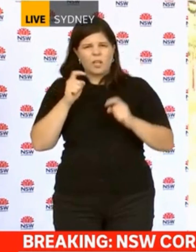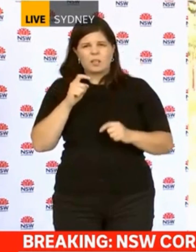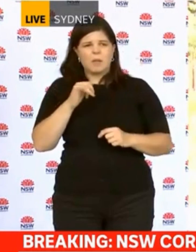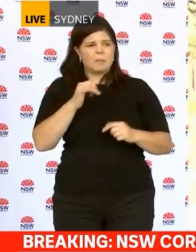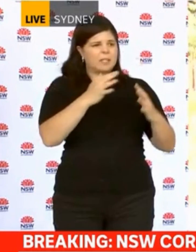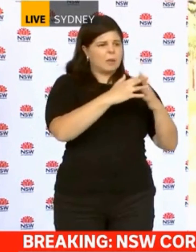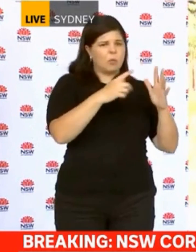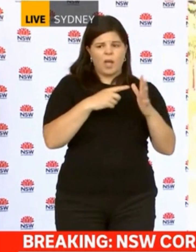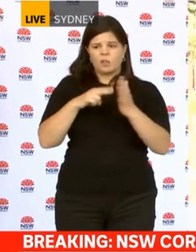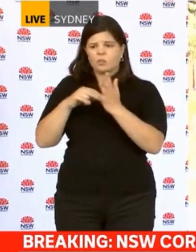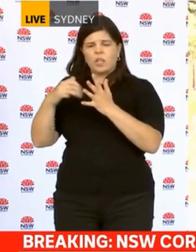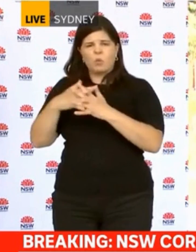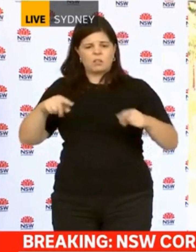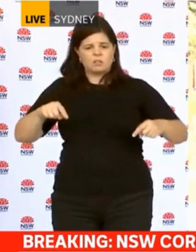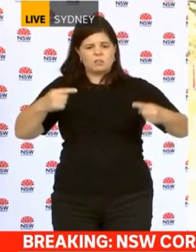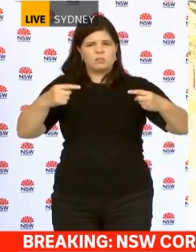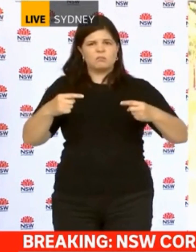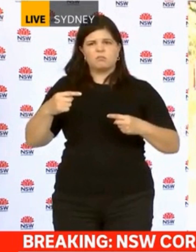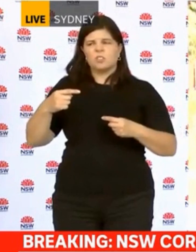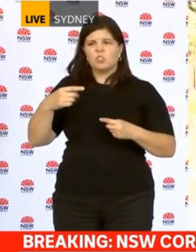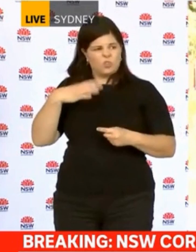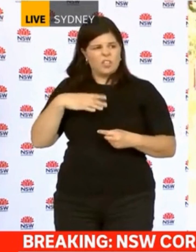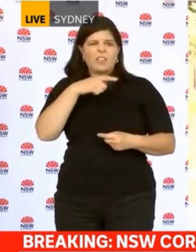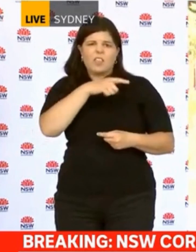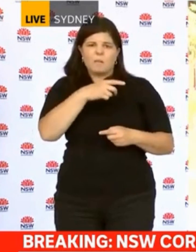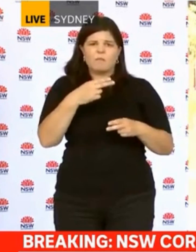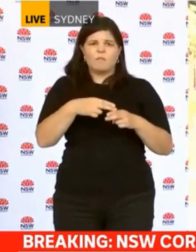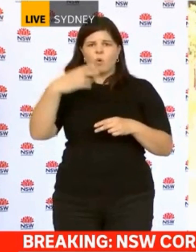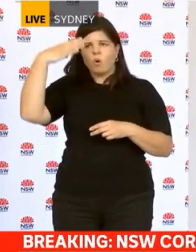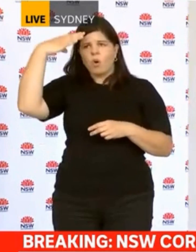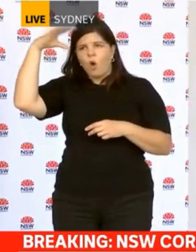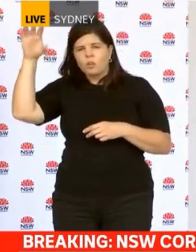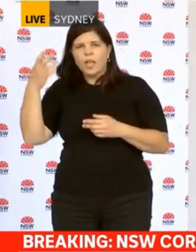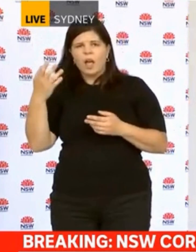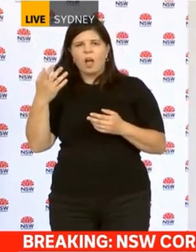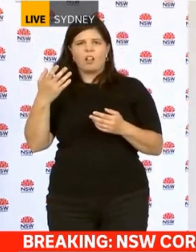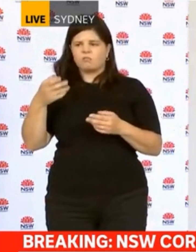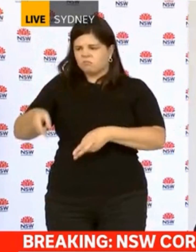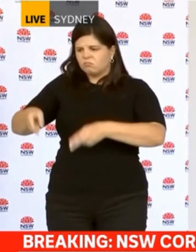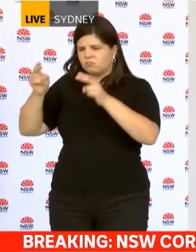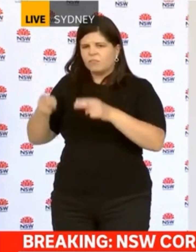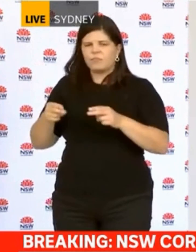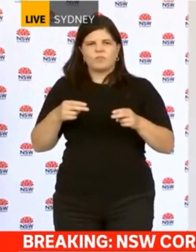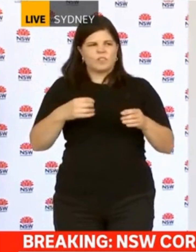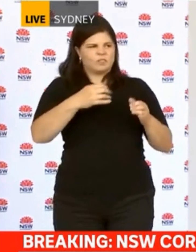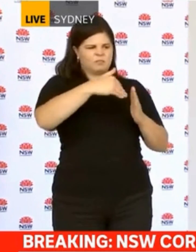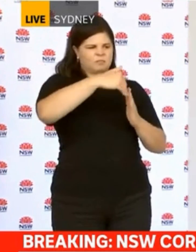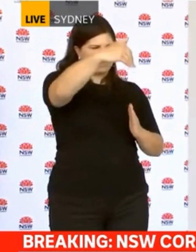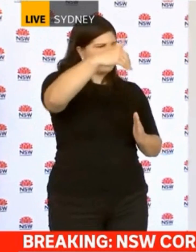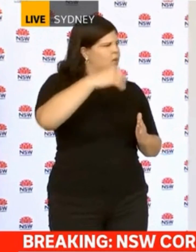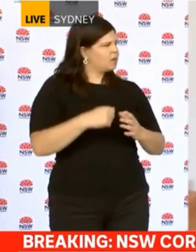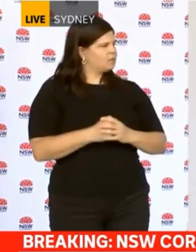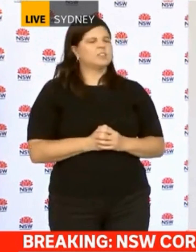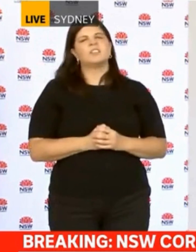some ill will between you and WA when you need it for hotel quarantine, when you need it for water closures? No, I think, look, no